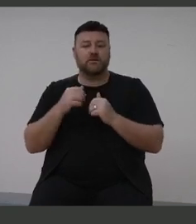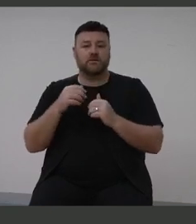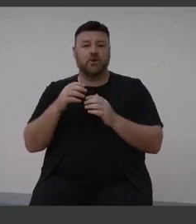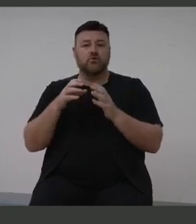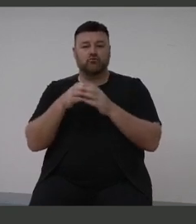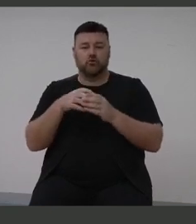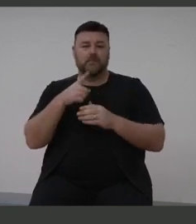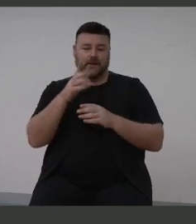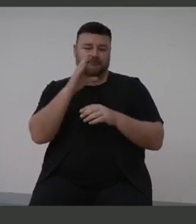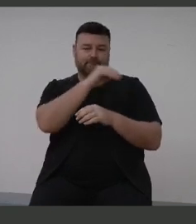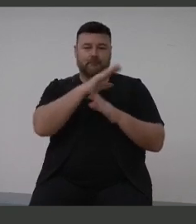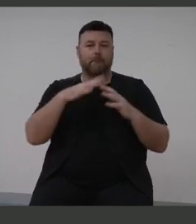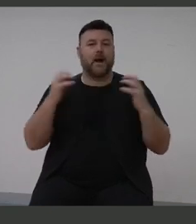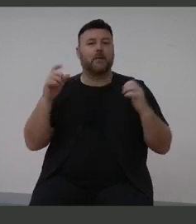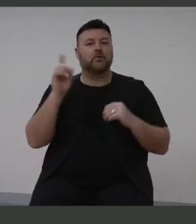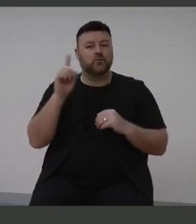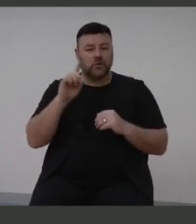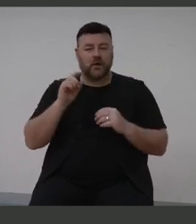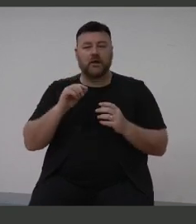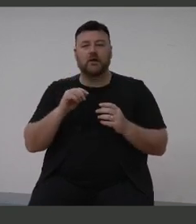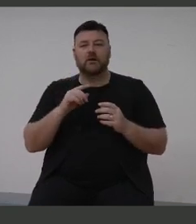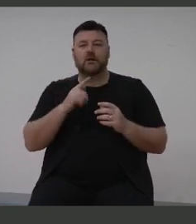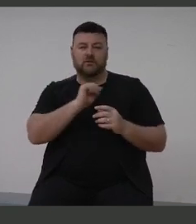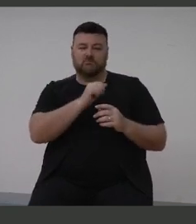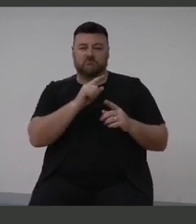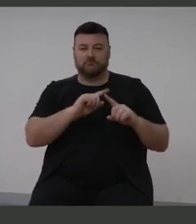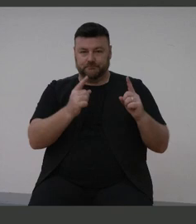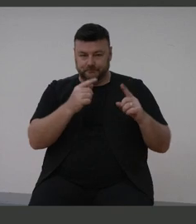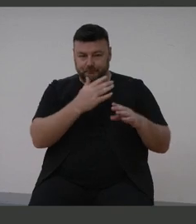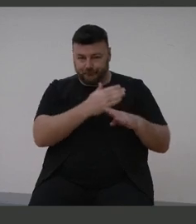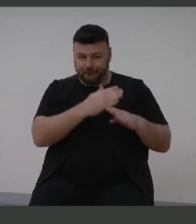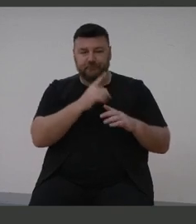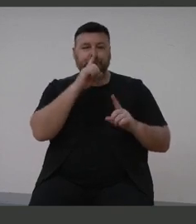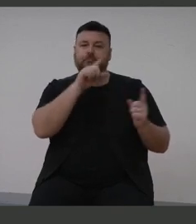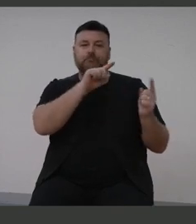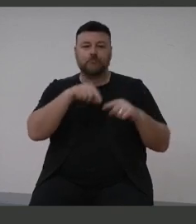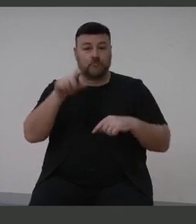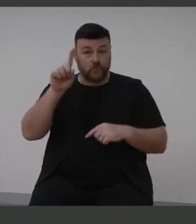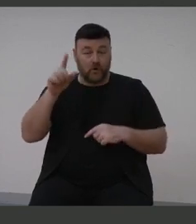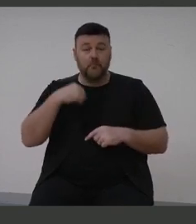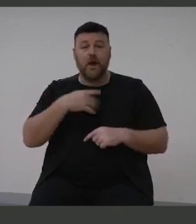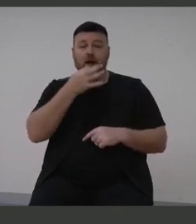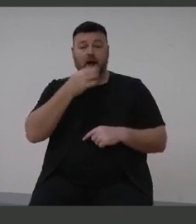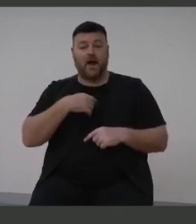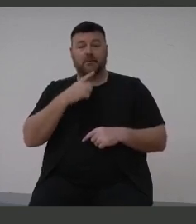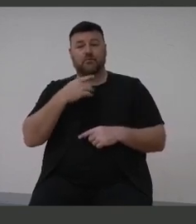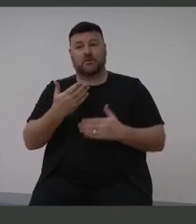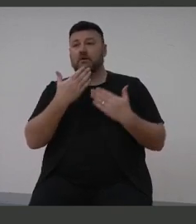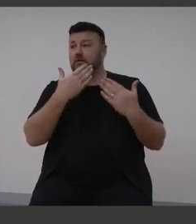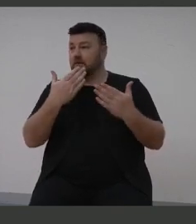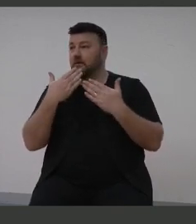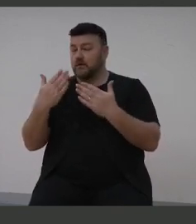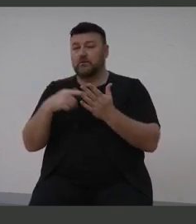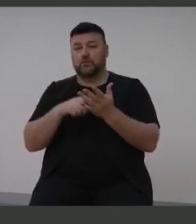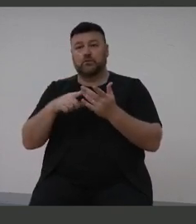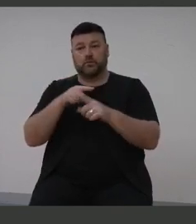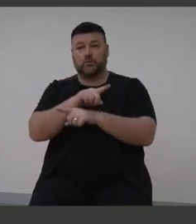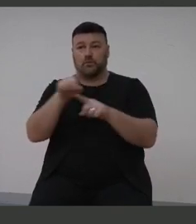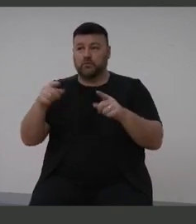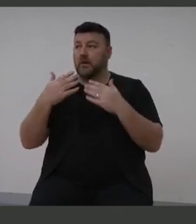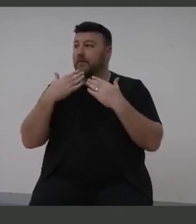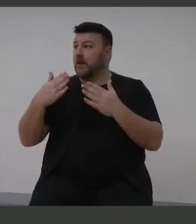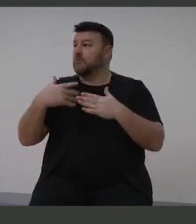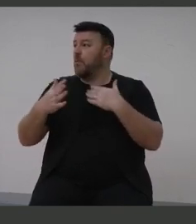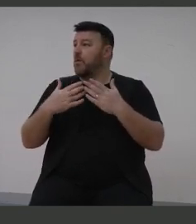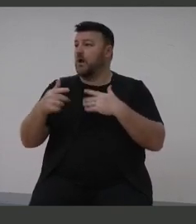parliamentary duties interstate. But he did wish me to pass on his kind regards and thanks to the organisers of this very